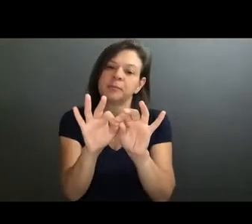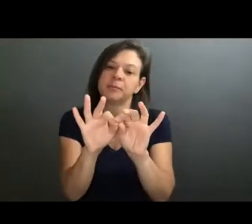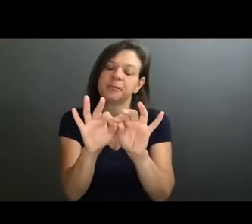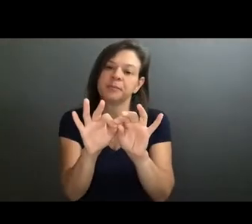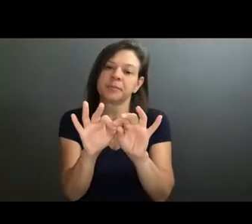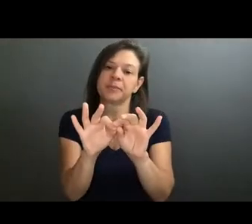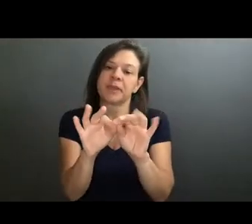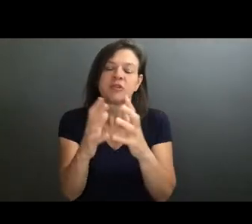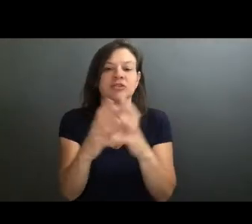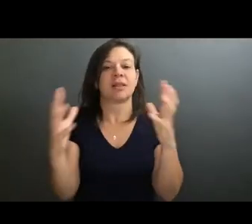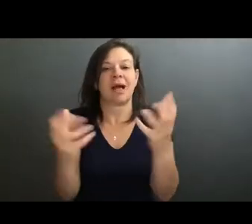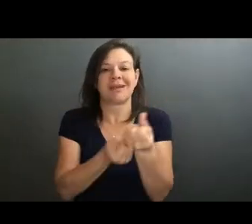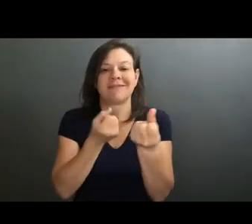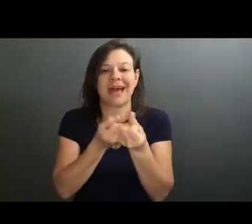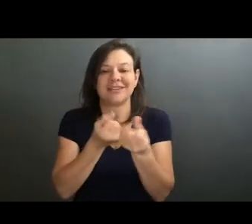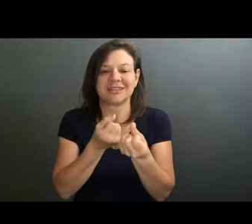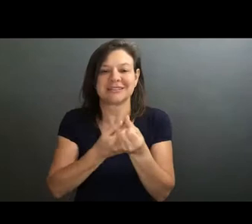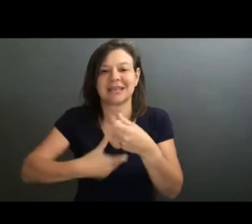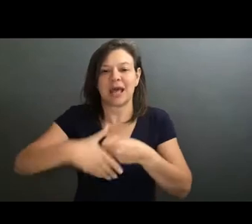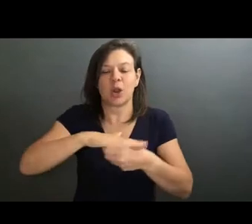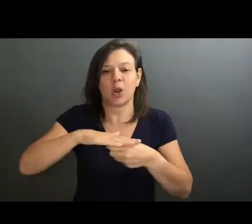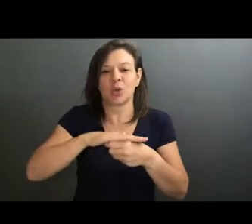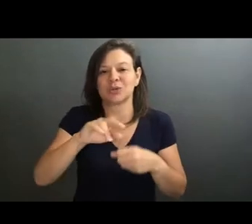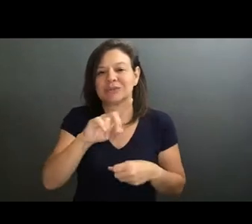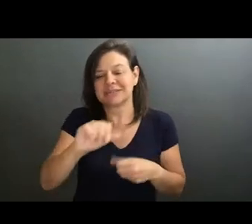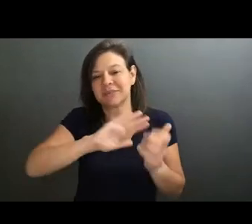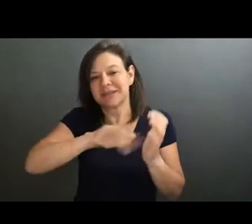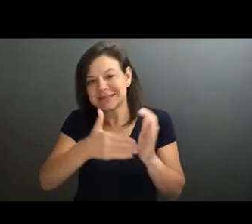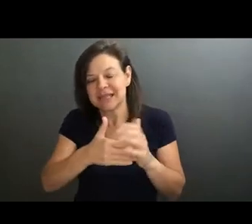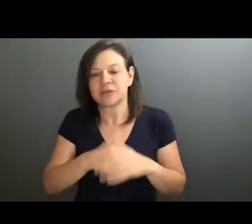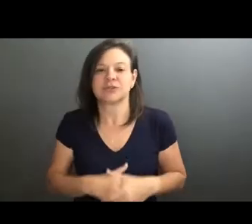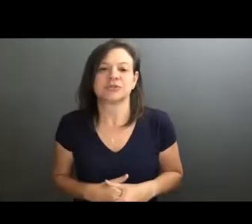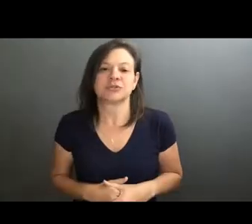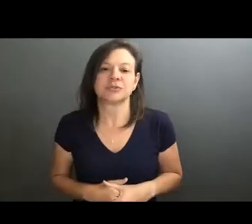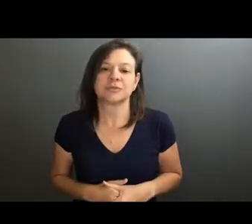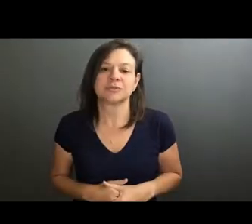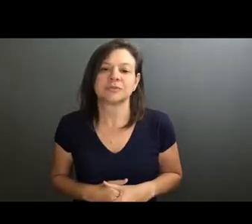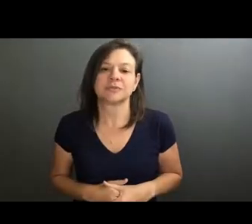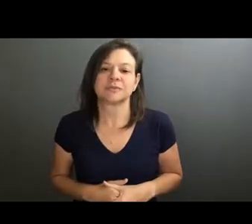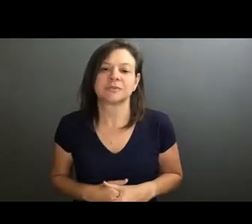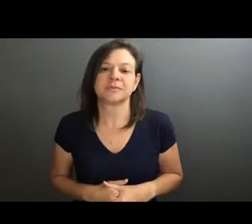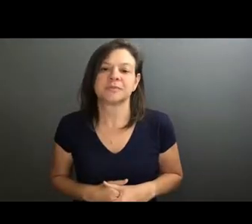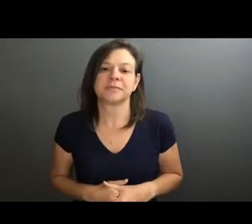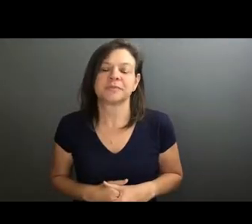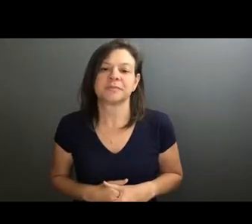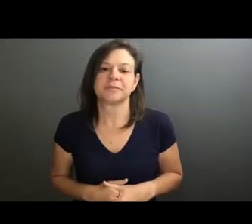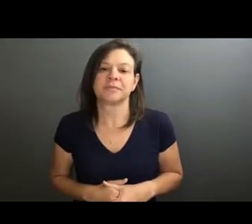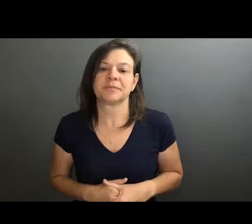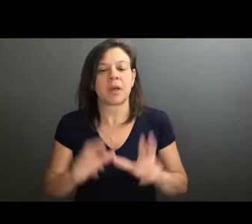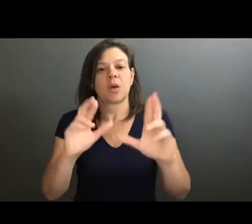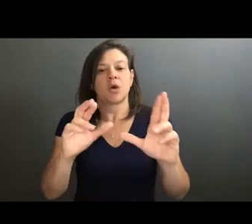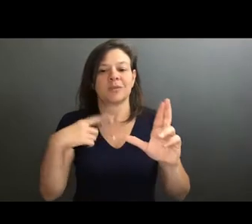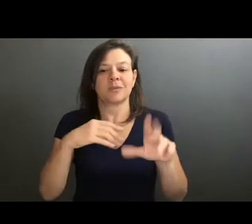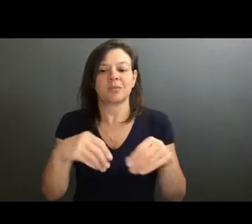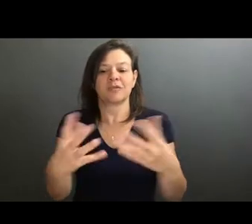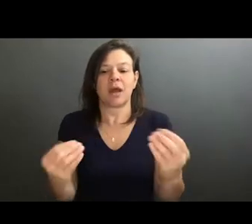advocacy and I think local disability centers and so on that I think, yeah, will hopefully provide a